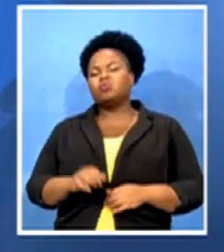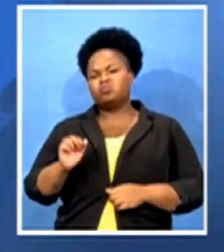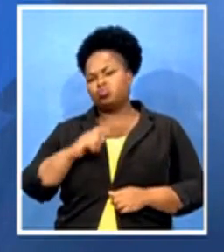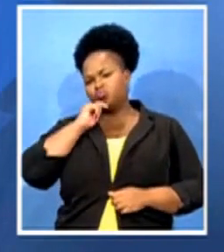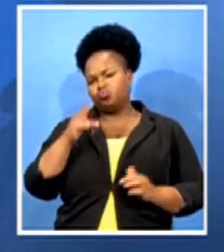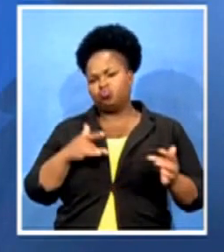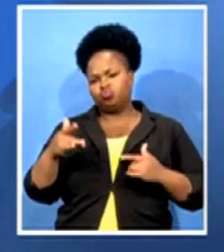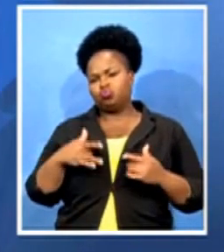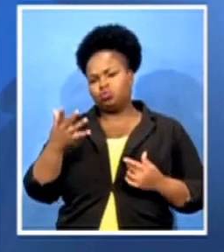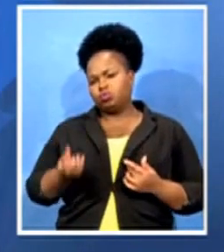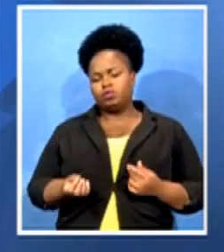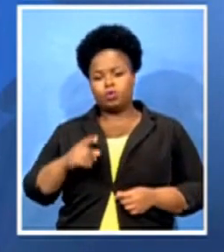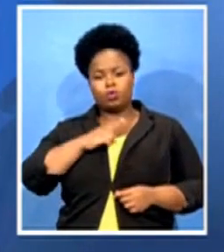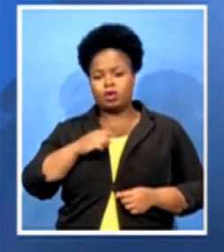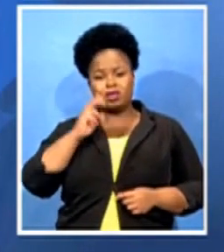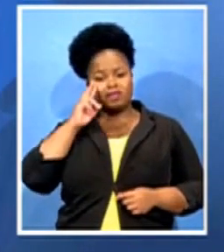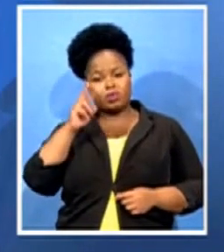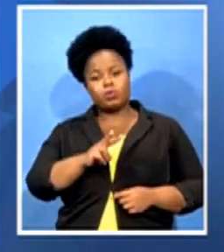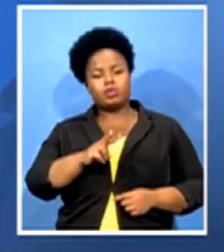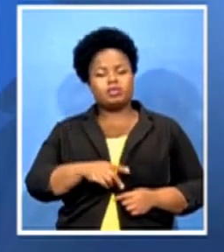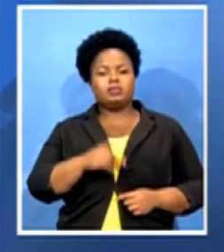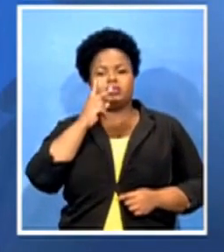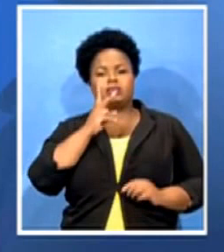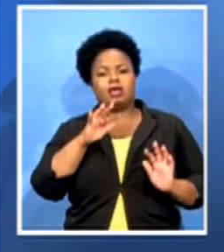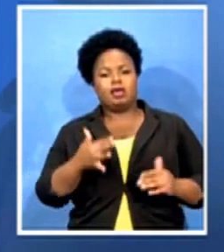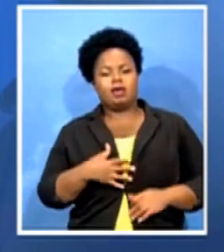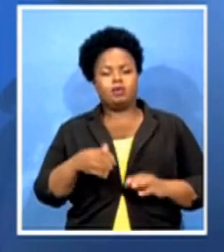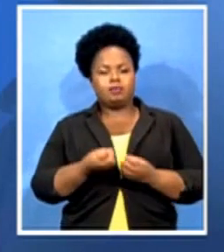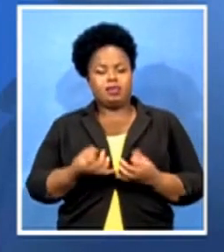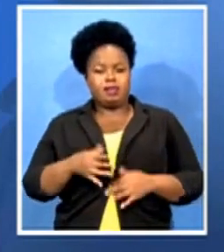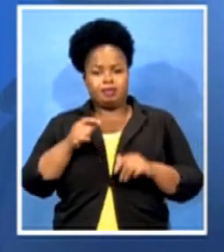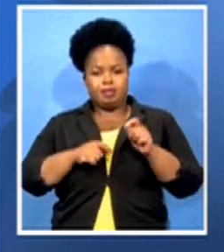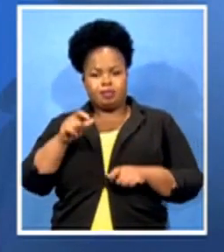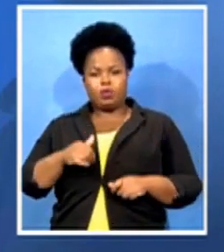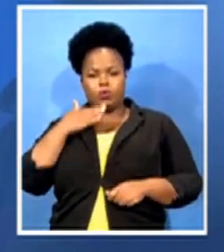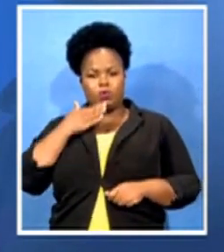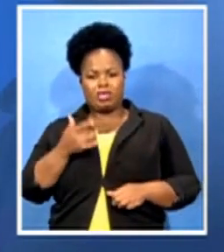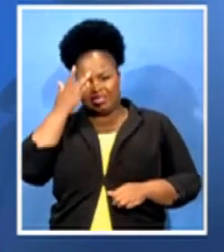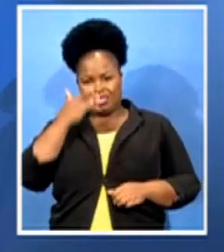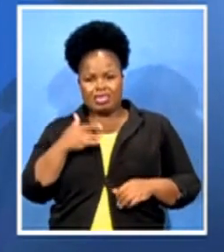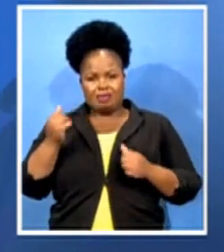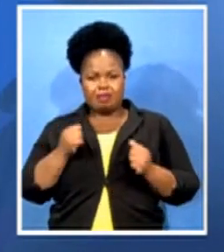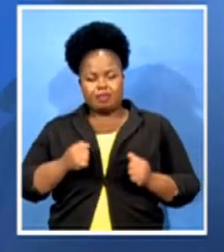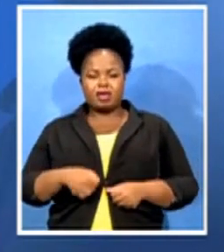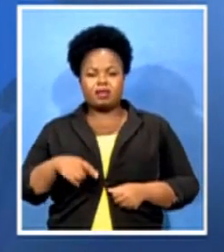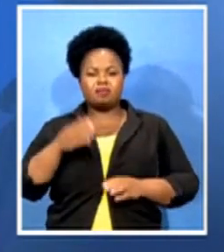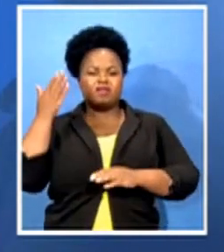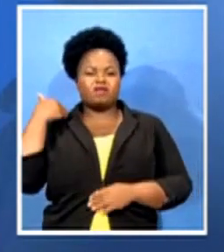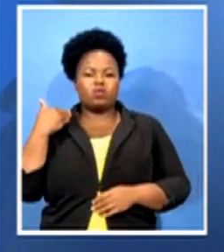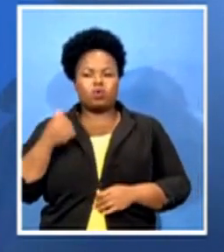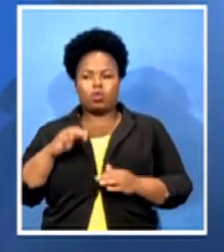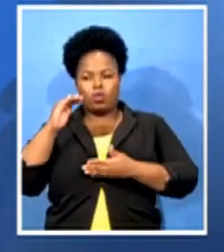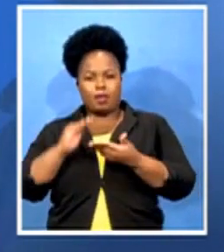how the number of active cases, we used to be the least province, but as we speak today, we've already,